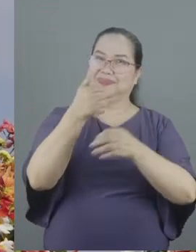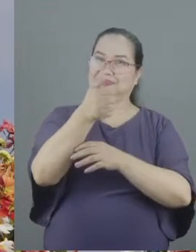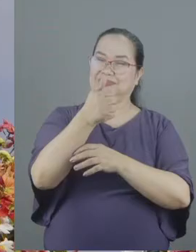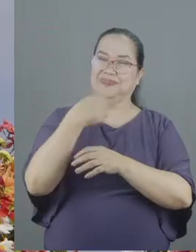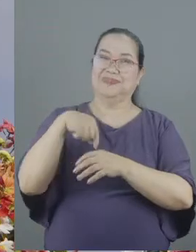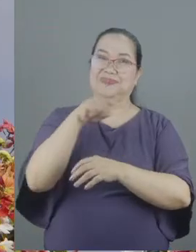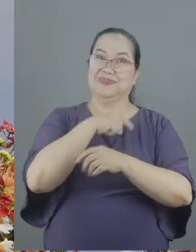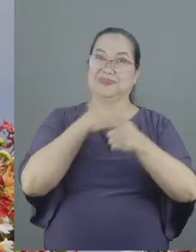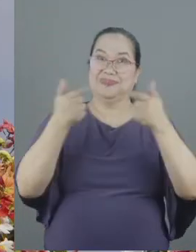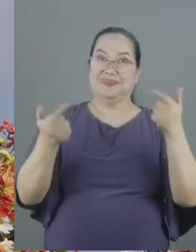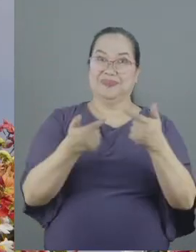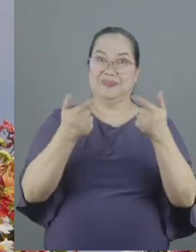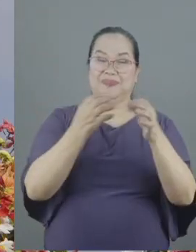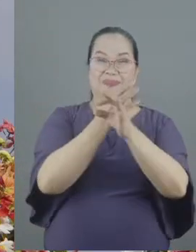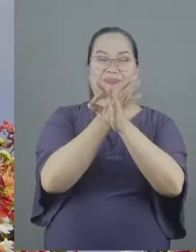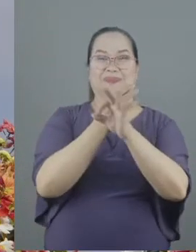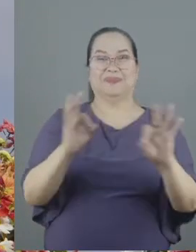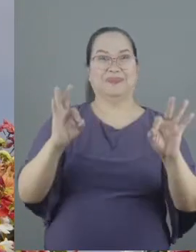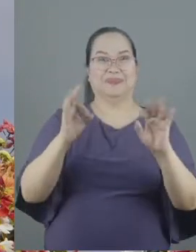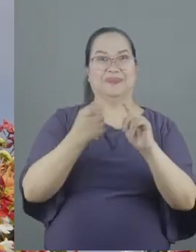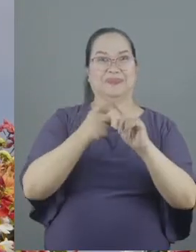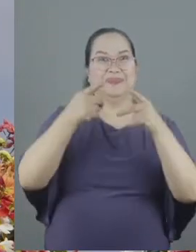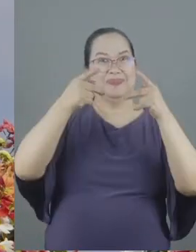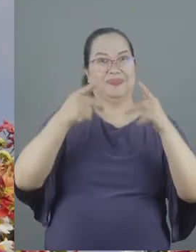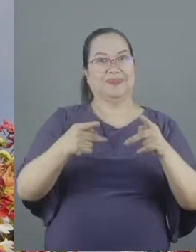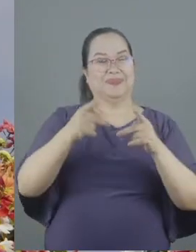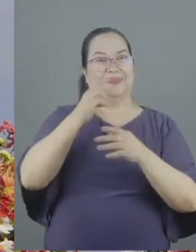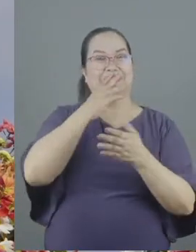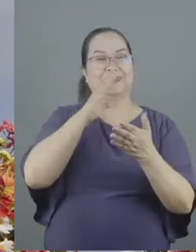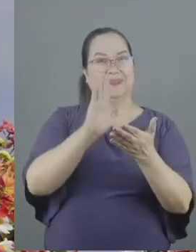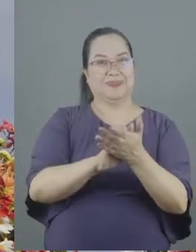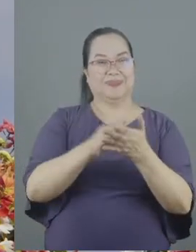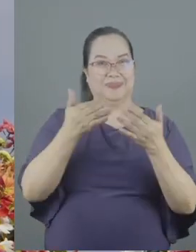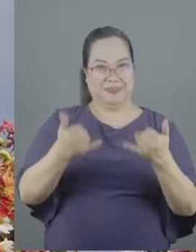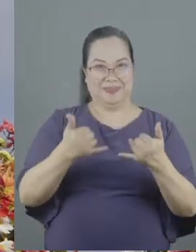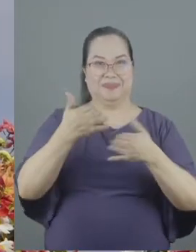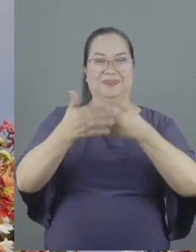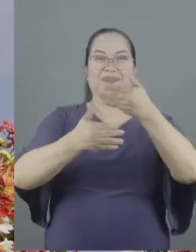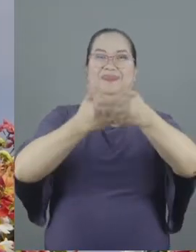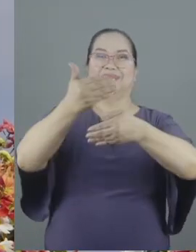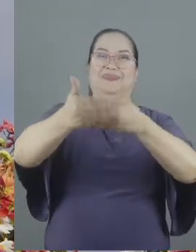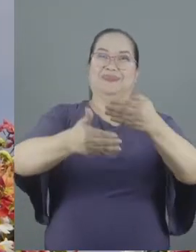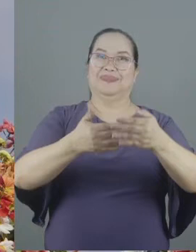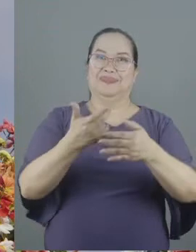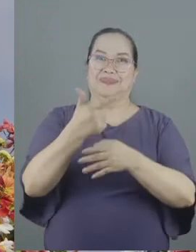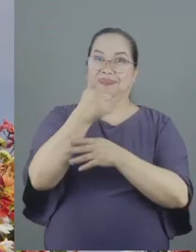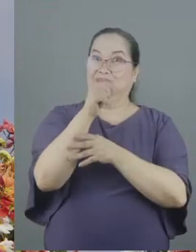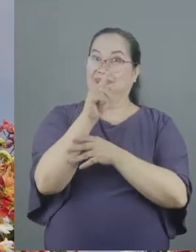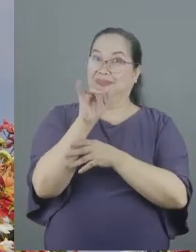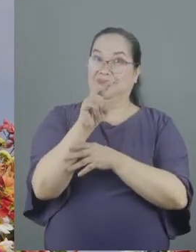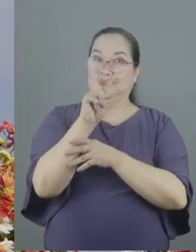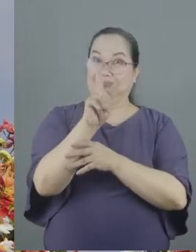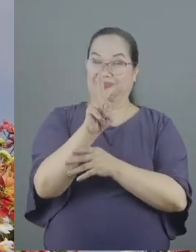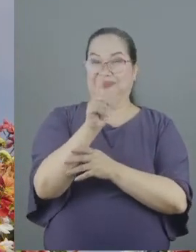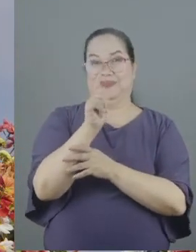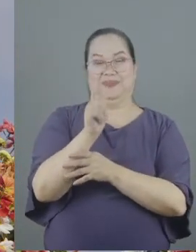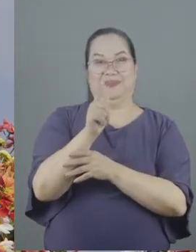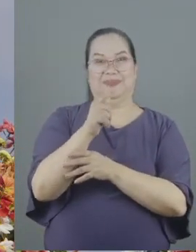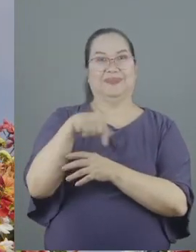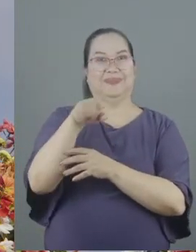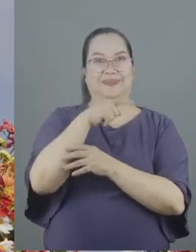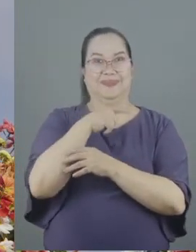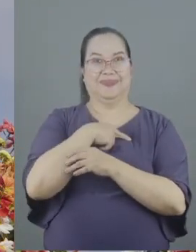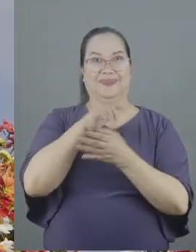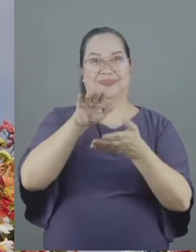sins to deliver us from the present evil age in Galatians 2 20 we have died